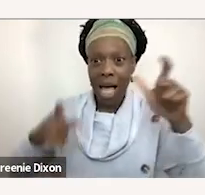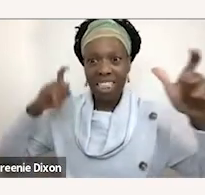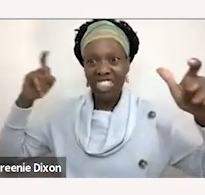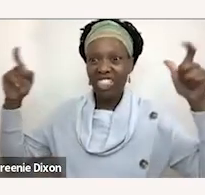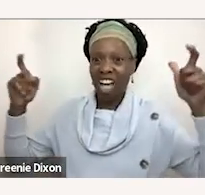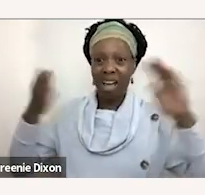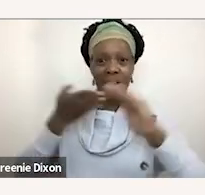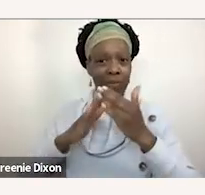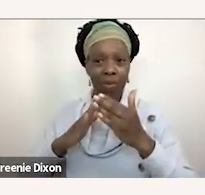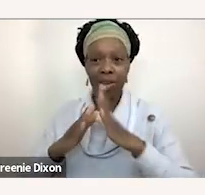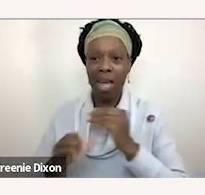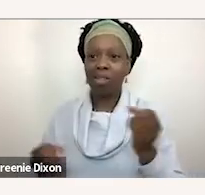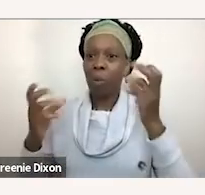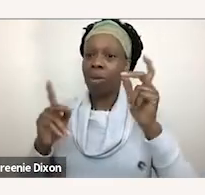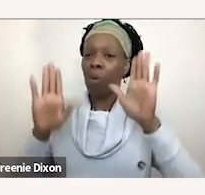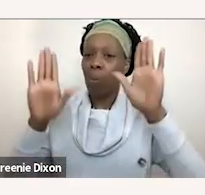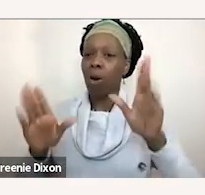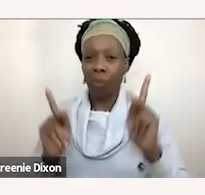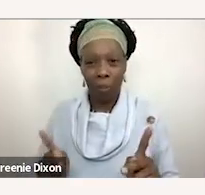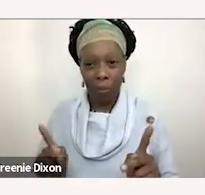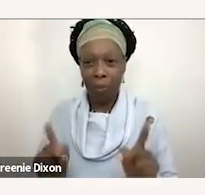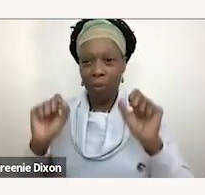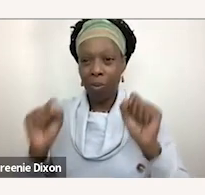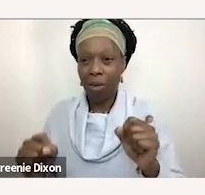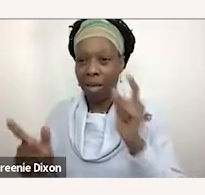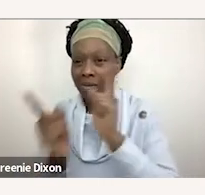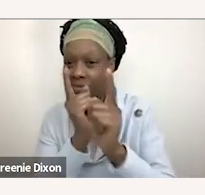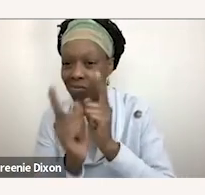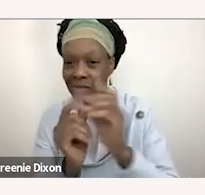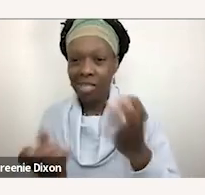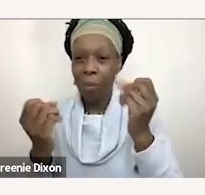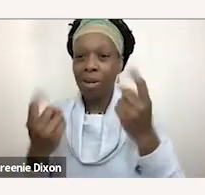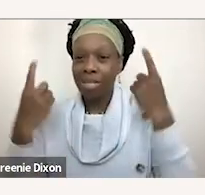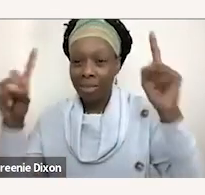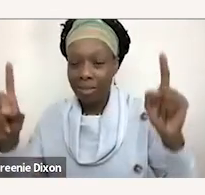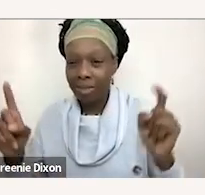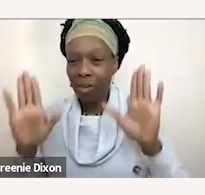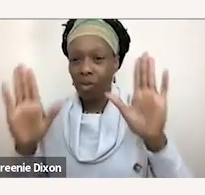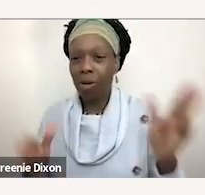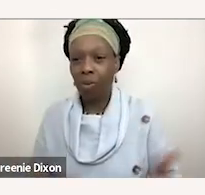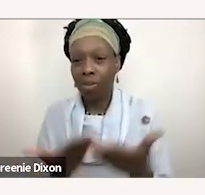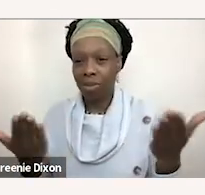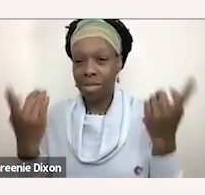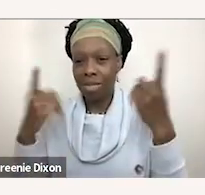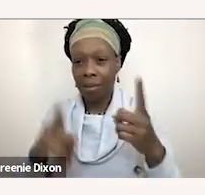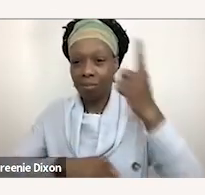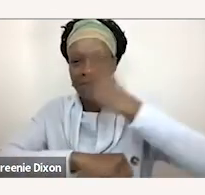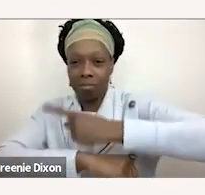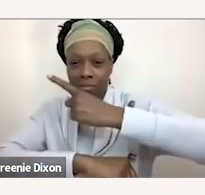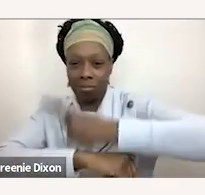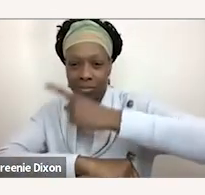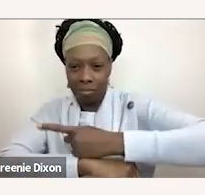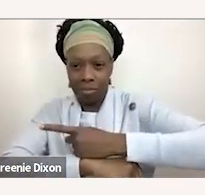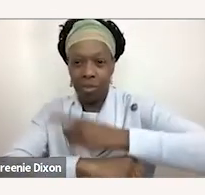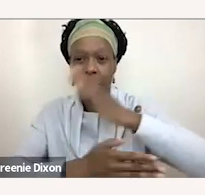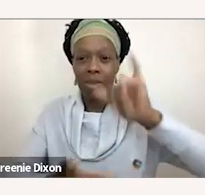wonderful people as part of this community and there's so much success and so many you know incredible things that happen day to day and so that's sort of part of what we do is